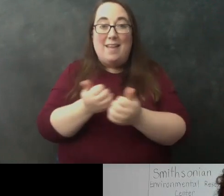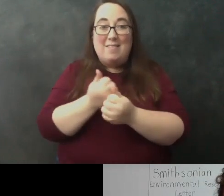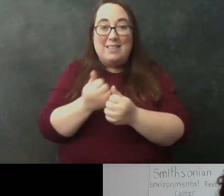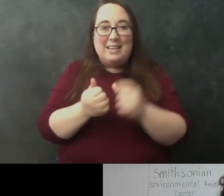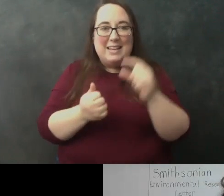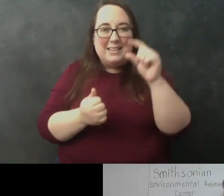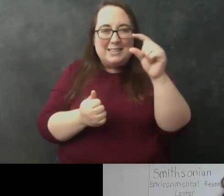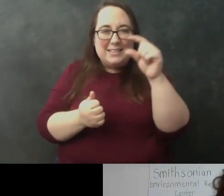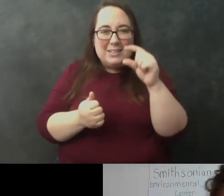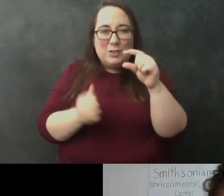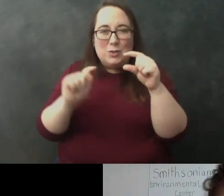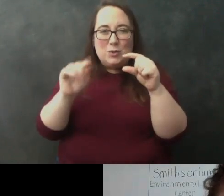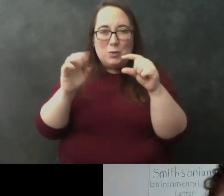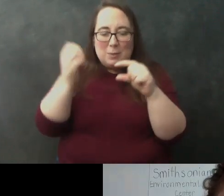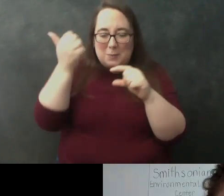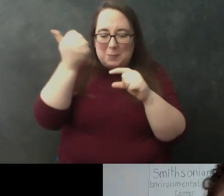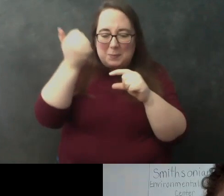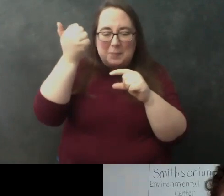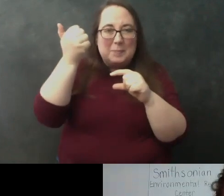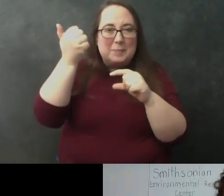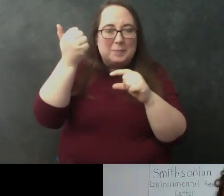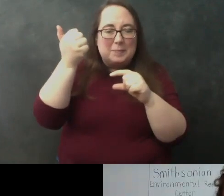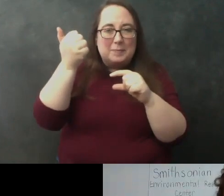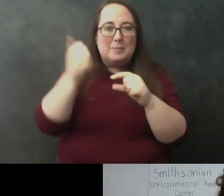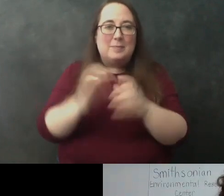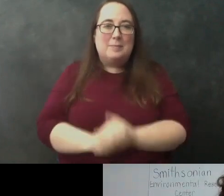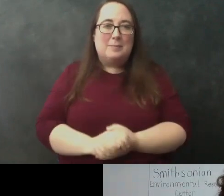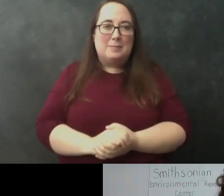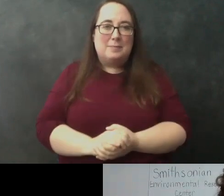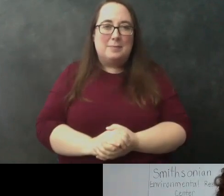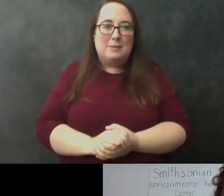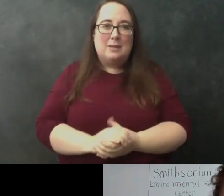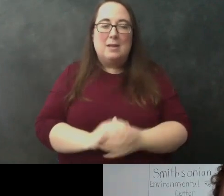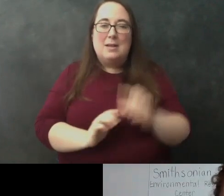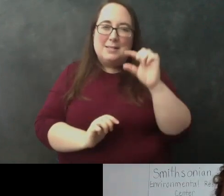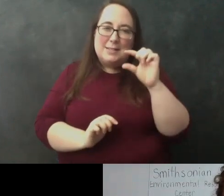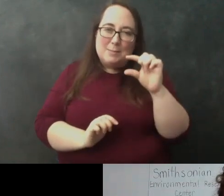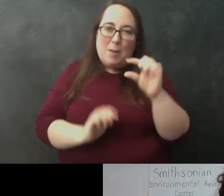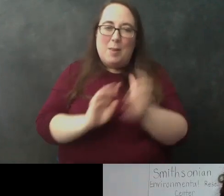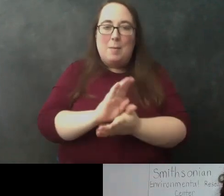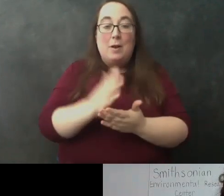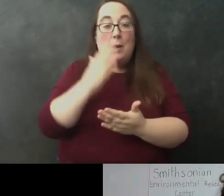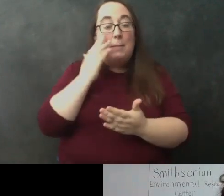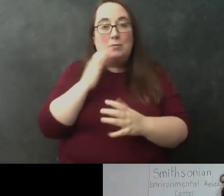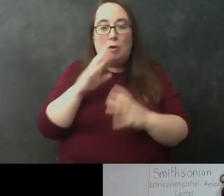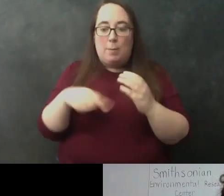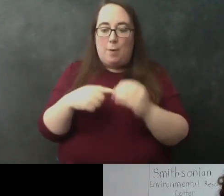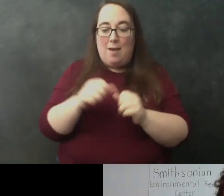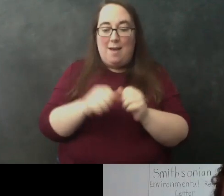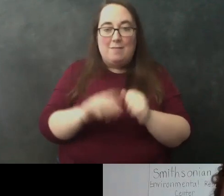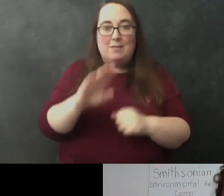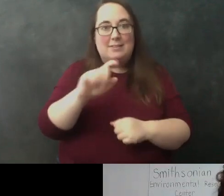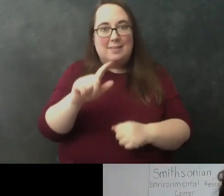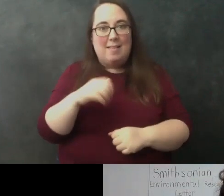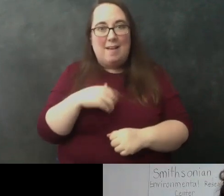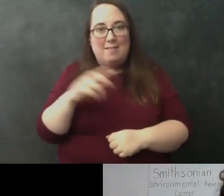this teeny tiny little tube so we use really small volumes and that's because we were talking about every cell has dna so